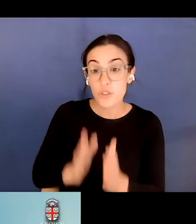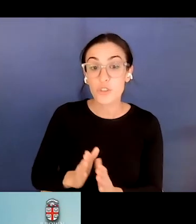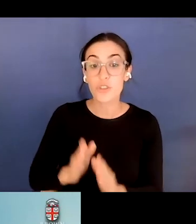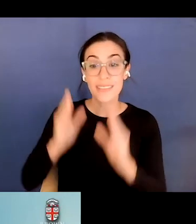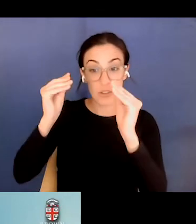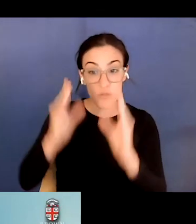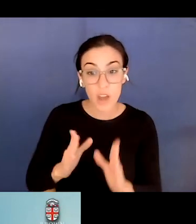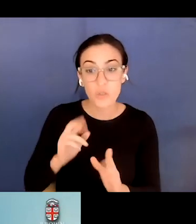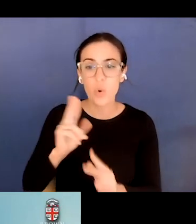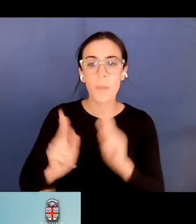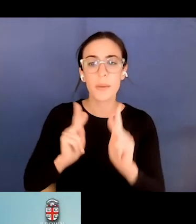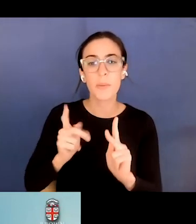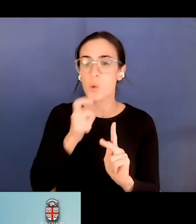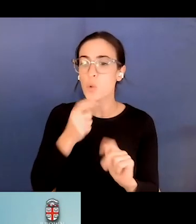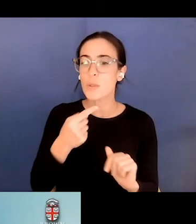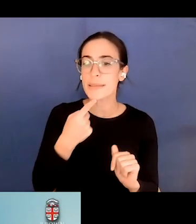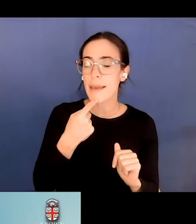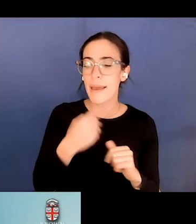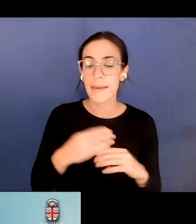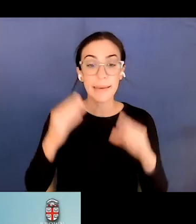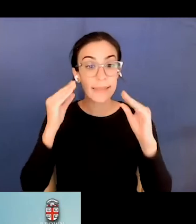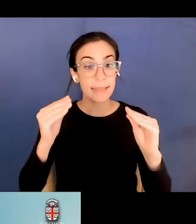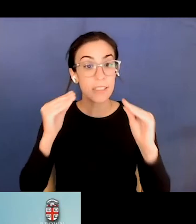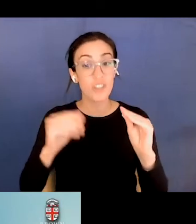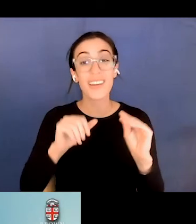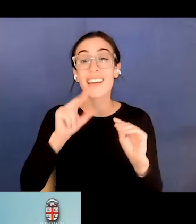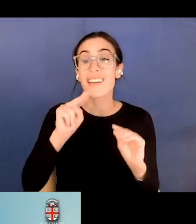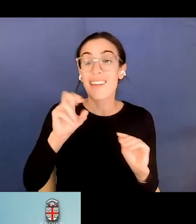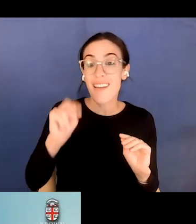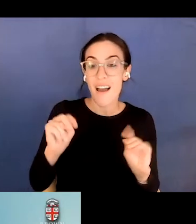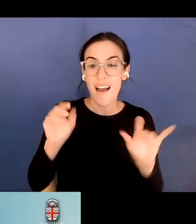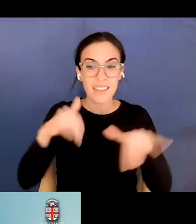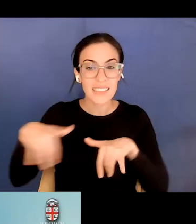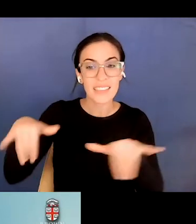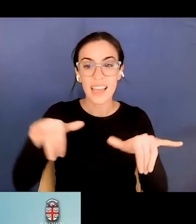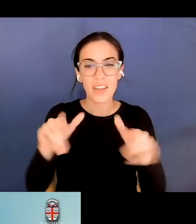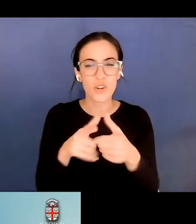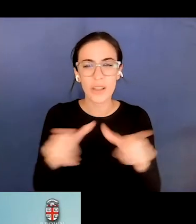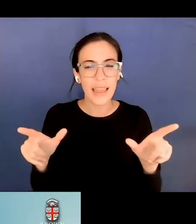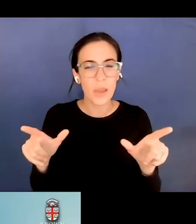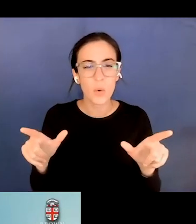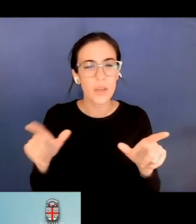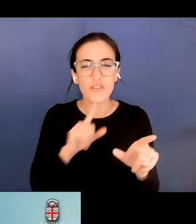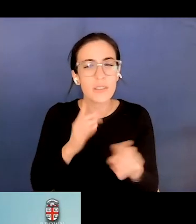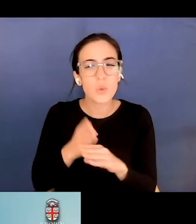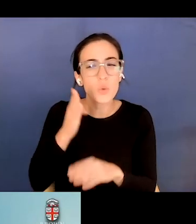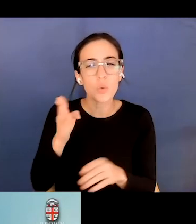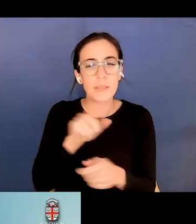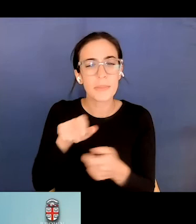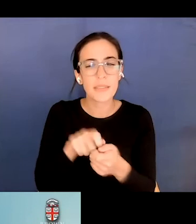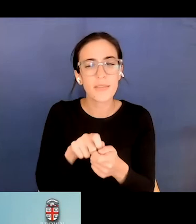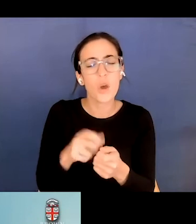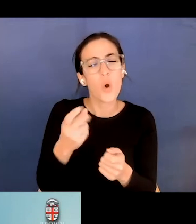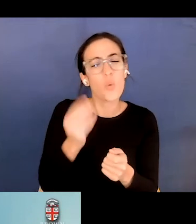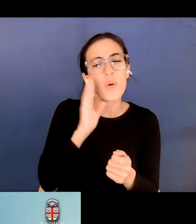who say that teaching non-standard language is too specific and would not appeal to a wide audience of